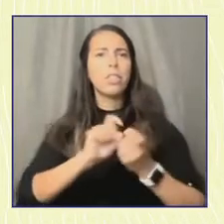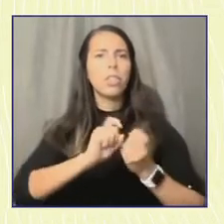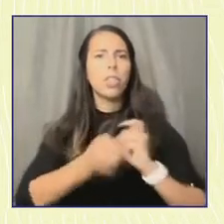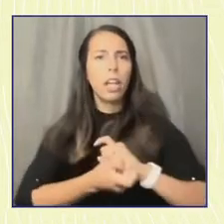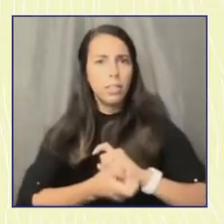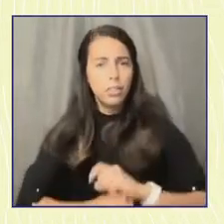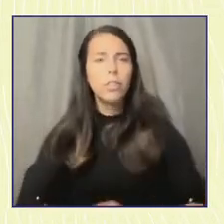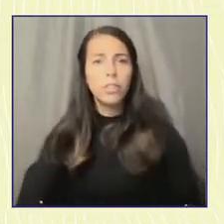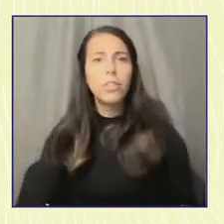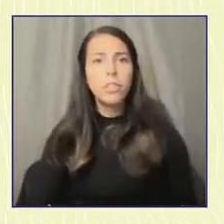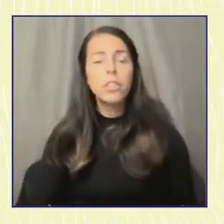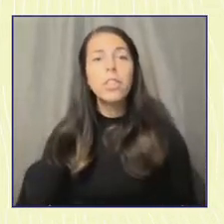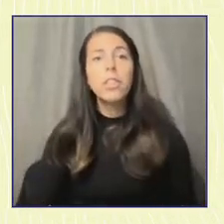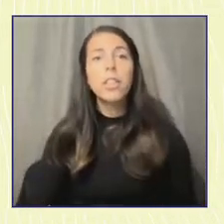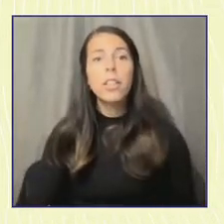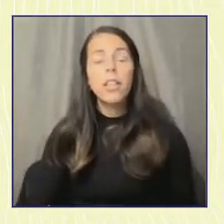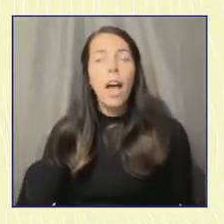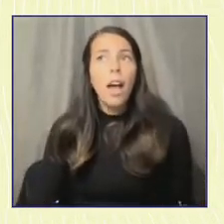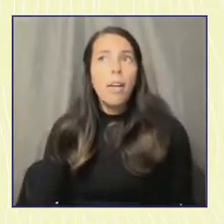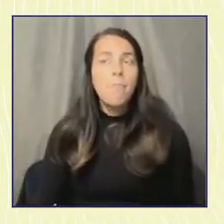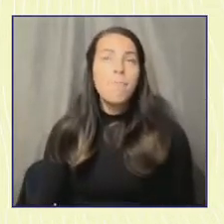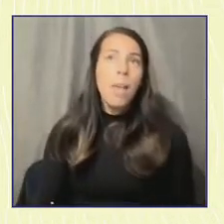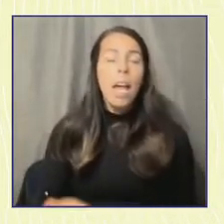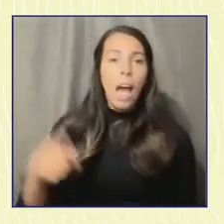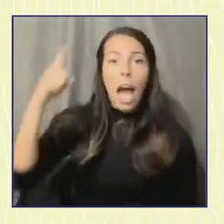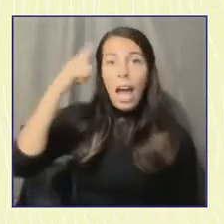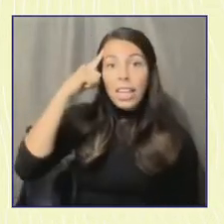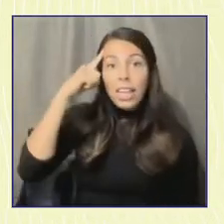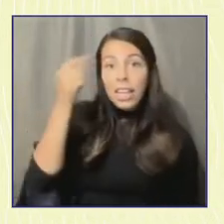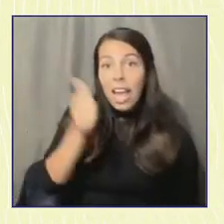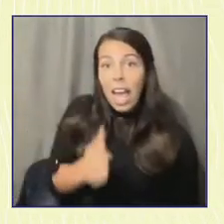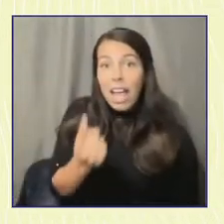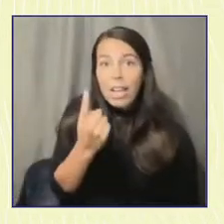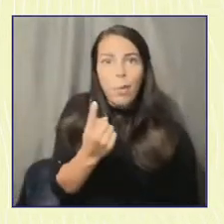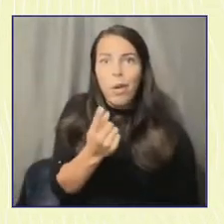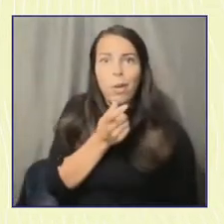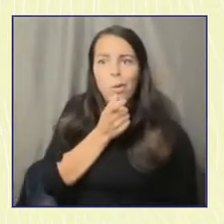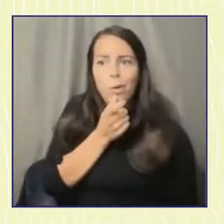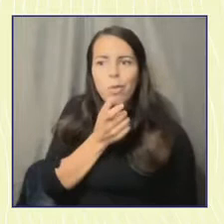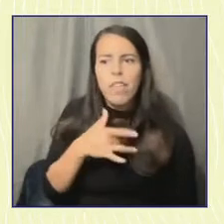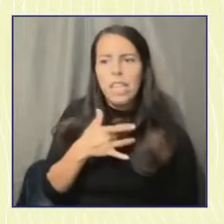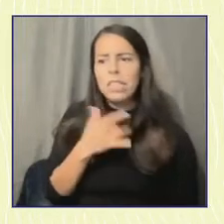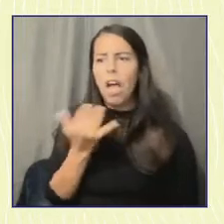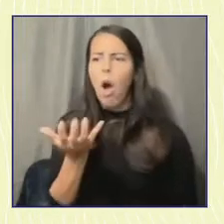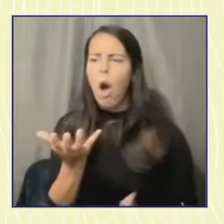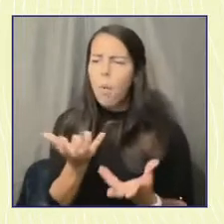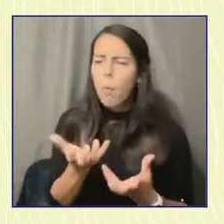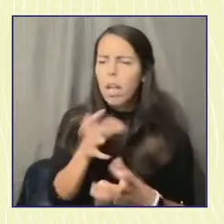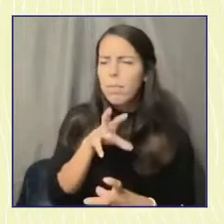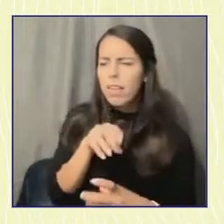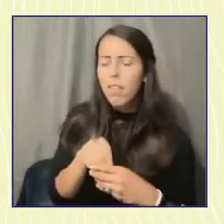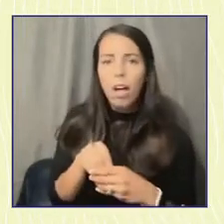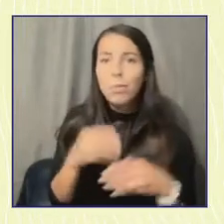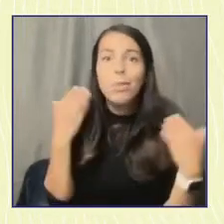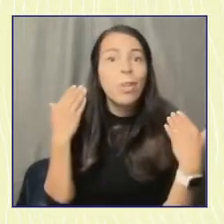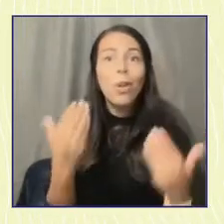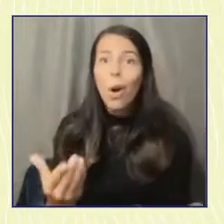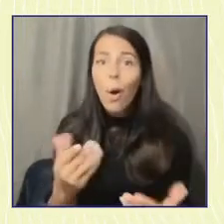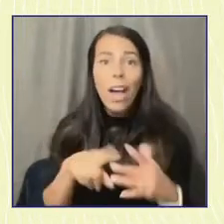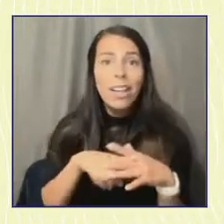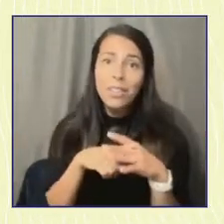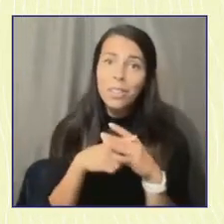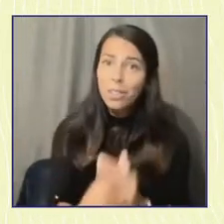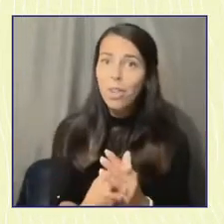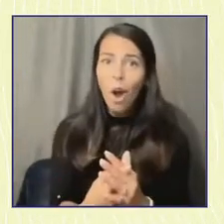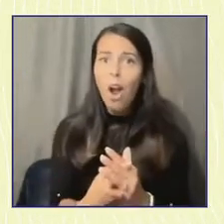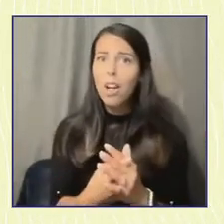I think that anybody who wants to get started should just just start where where they're most what they're most angry